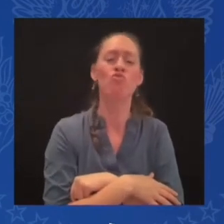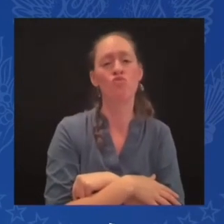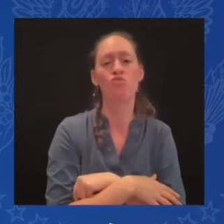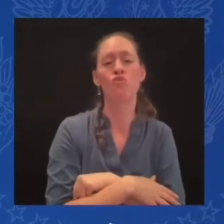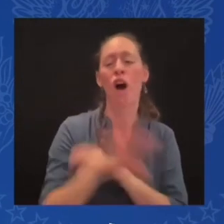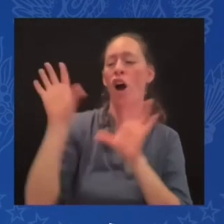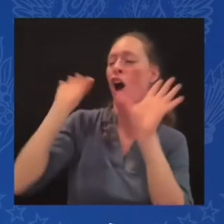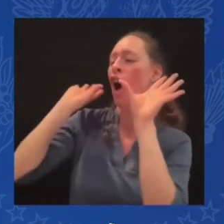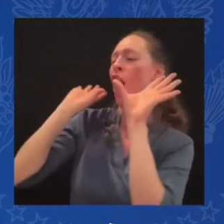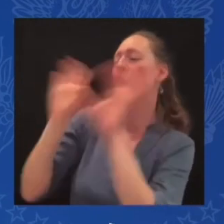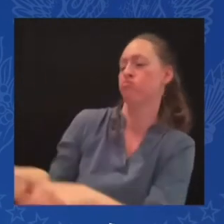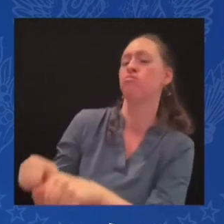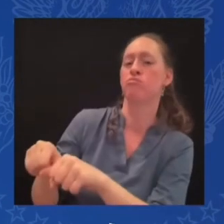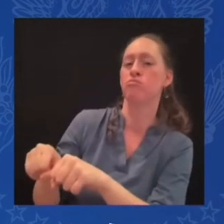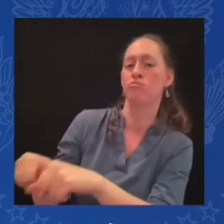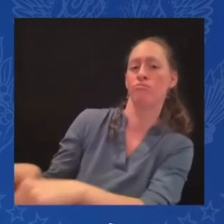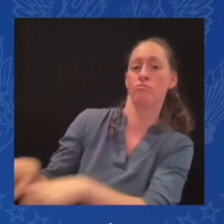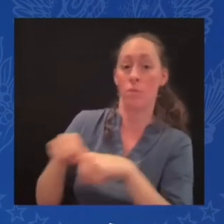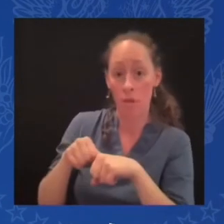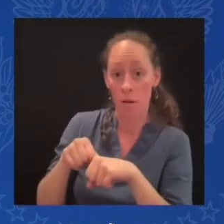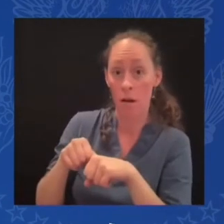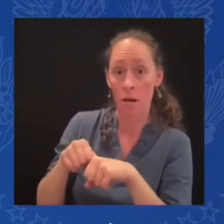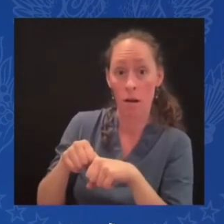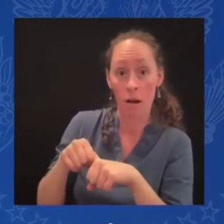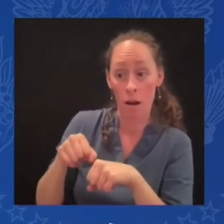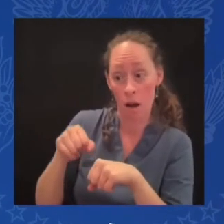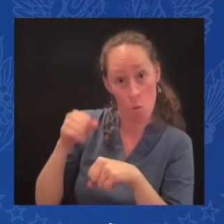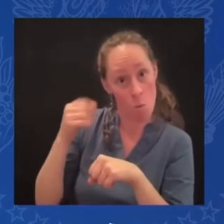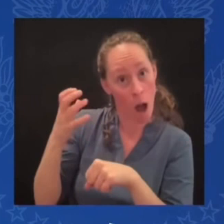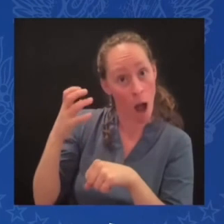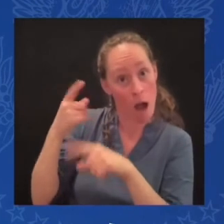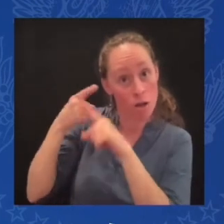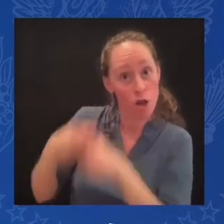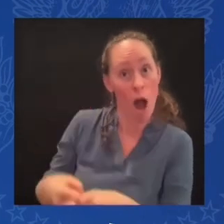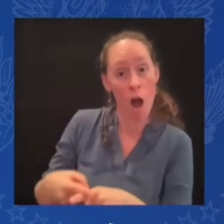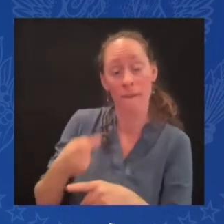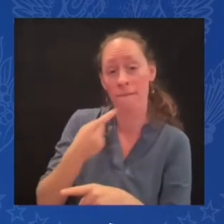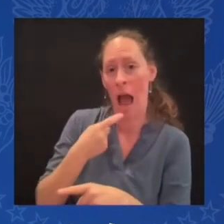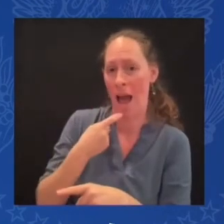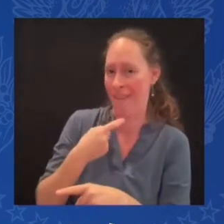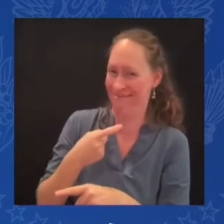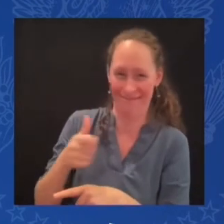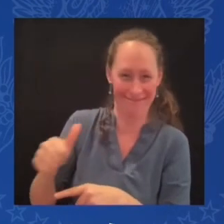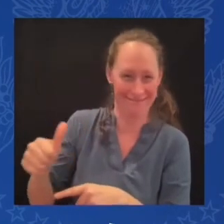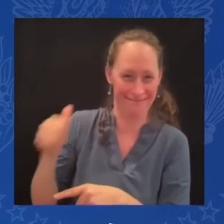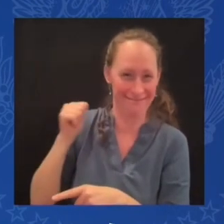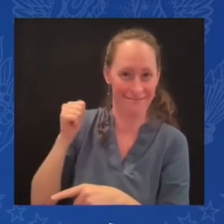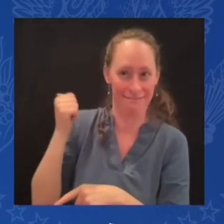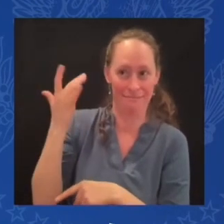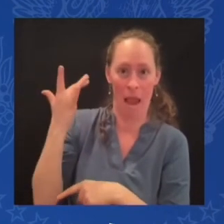but if it, if it were to, they understand they're not just attacking Finland, they're attacking 31 other countries.